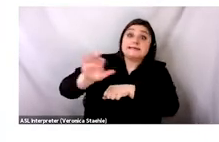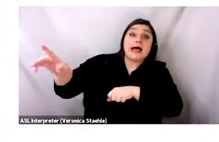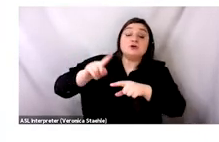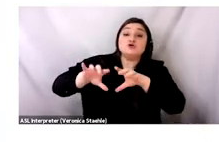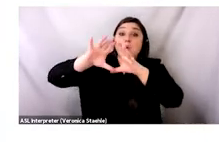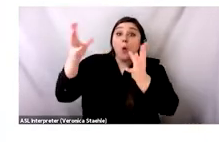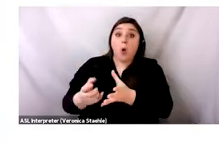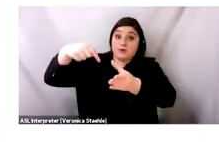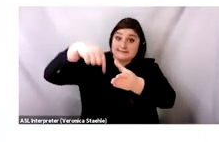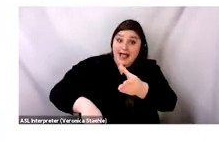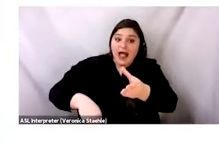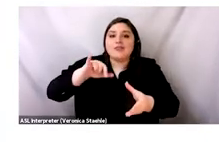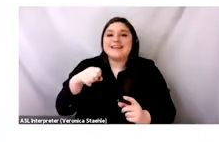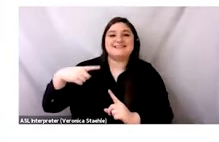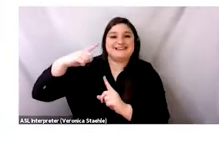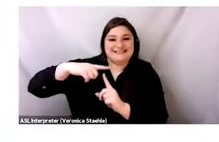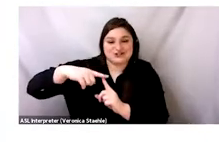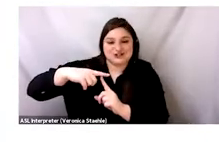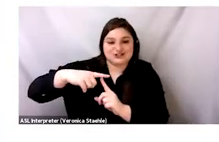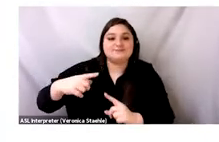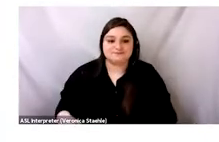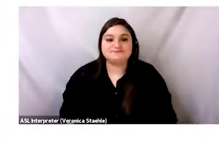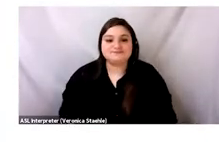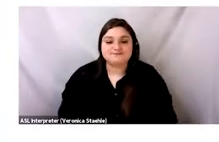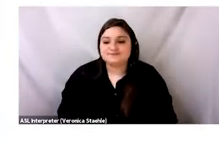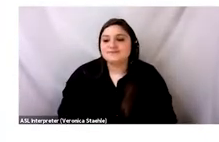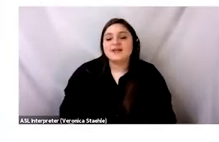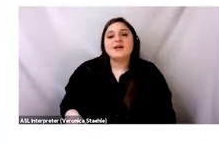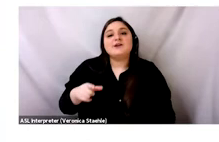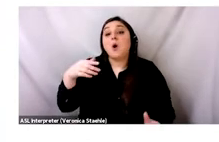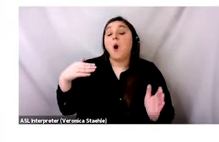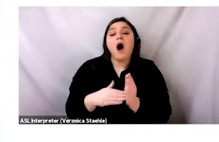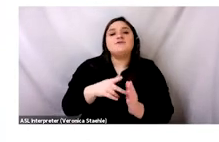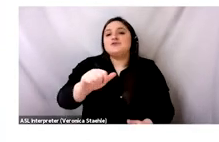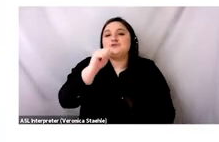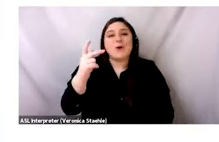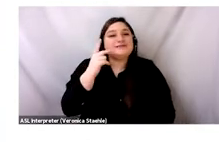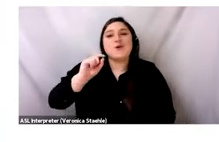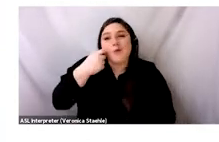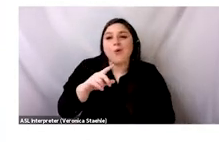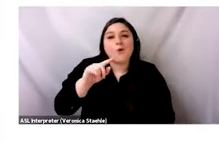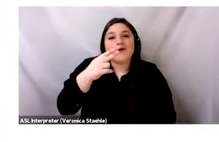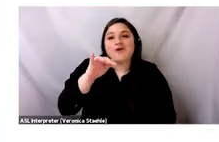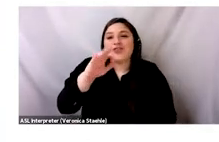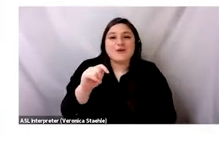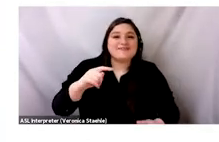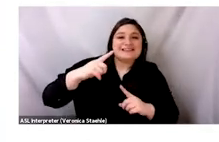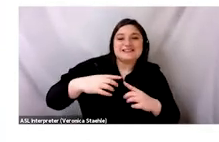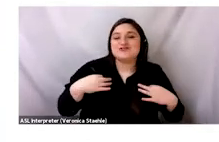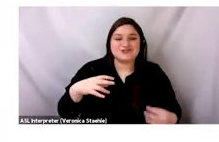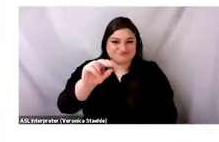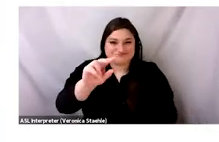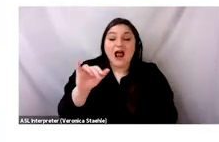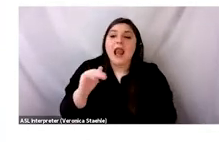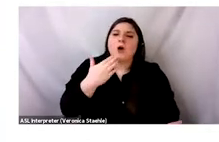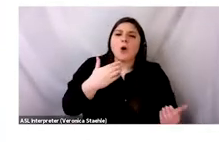the global south are t-shirts. But I'm, you know, not talking about collector tees. It would be really rare to find a band tee